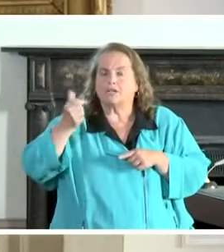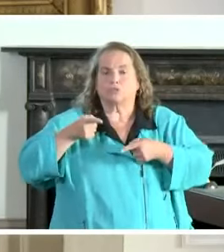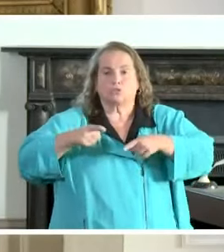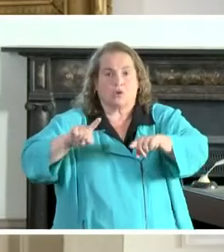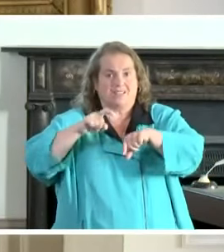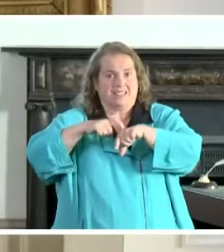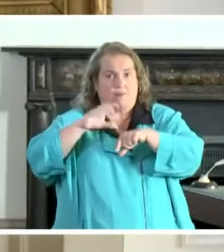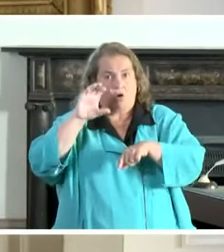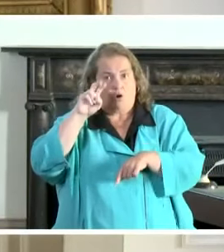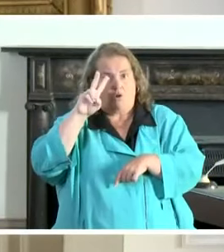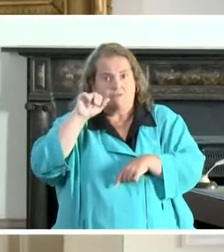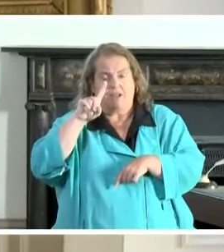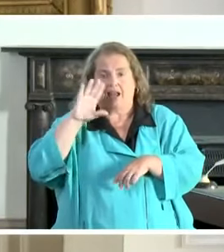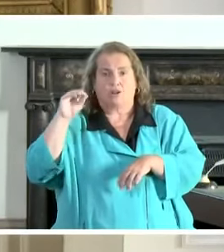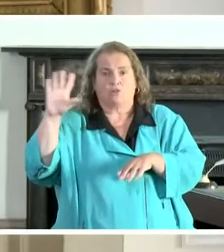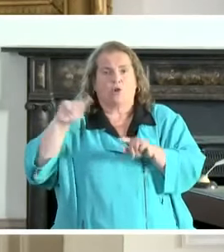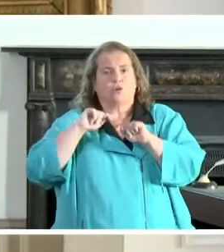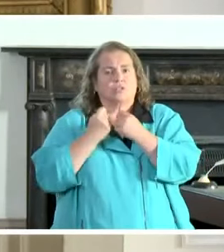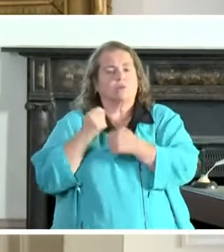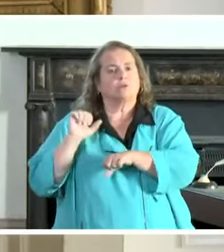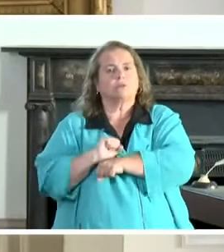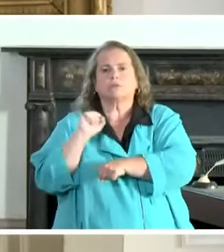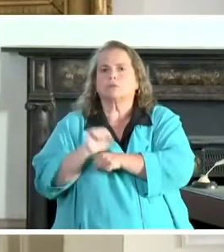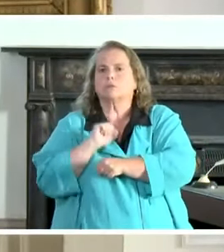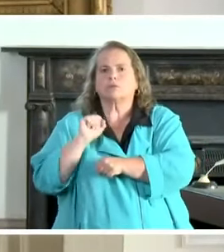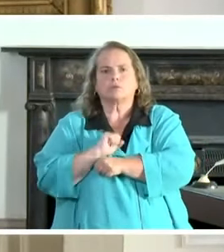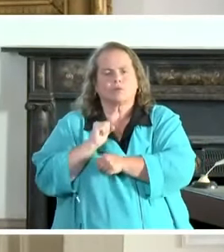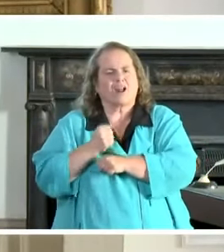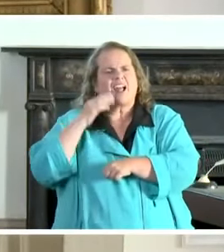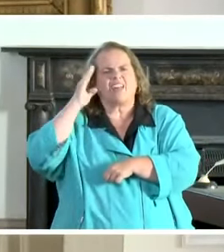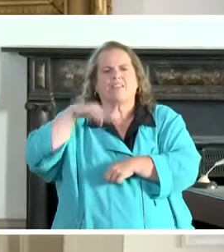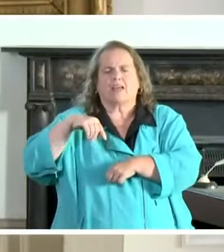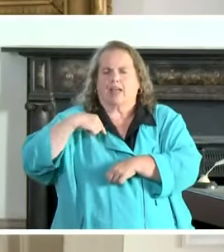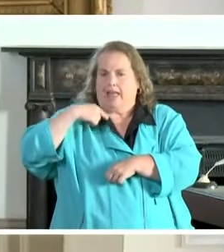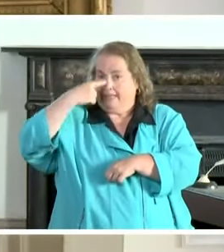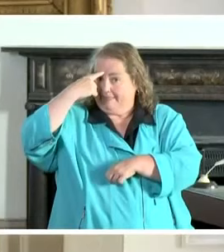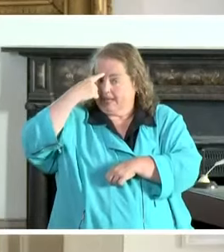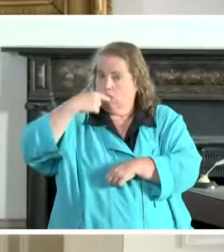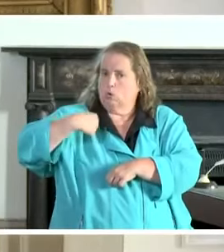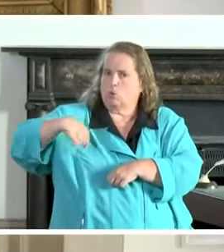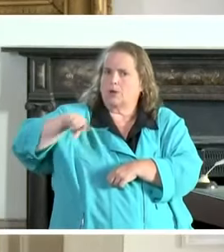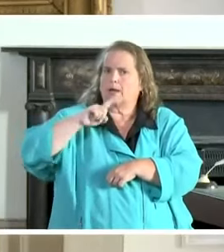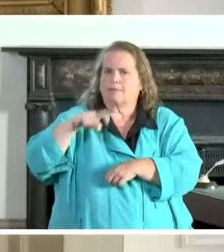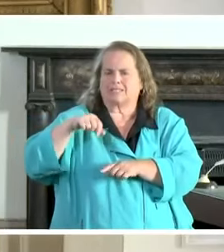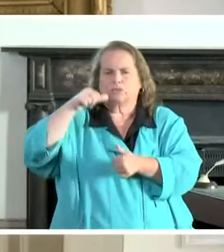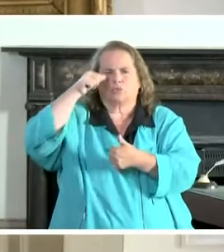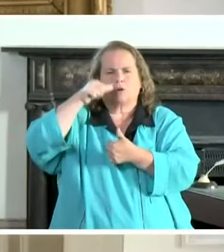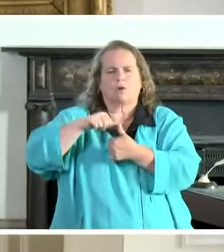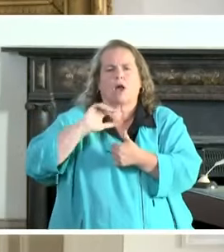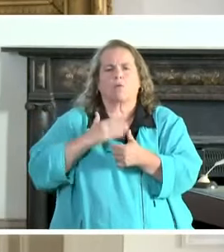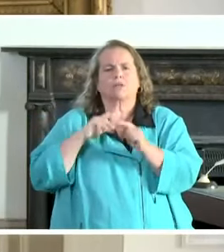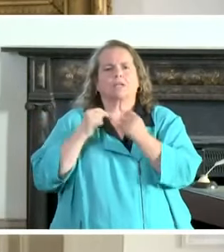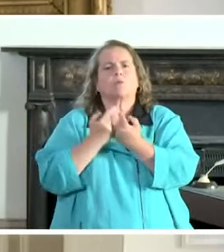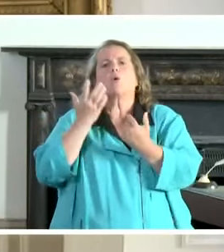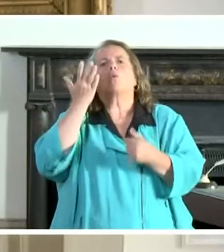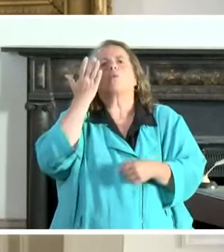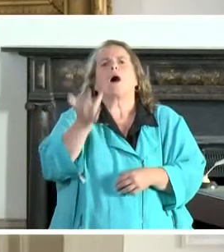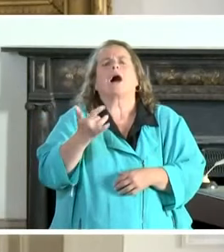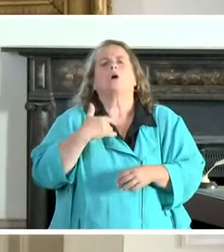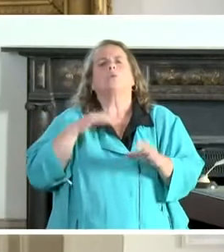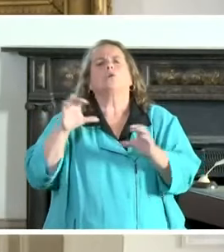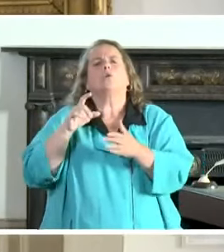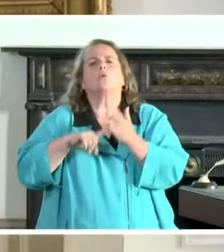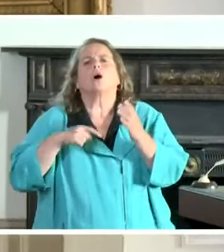COVID and your team working so tirelessly. But I think something we need to all keep in mind in our team and why we're doing what we're doing